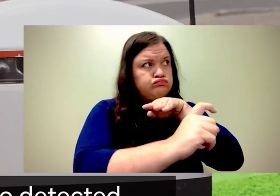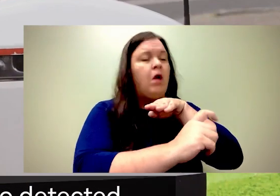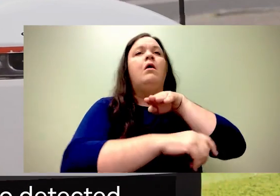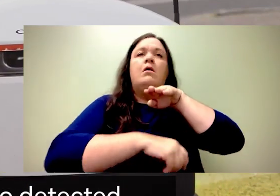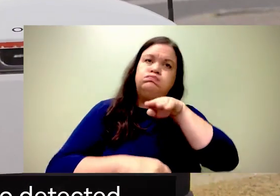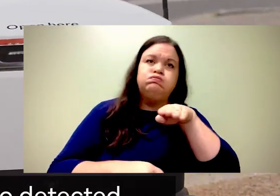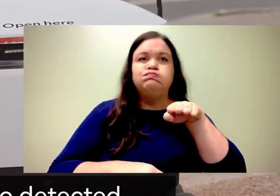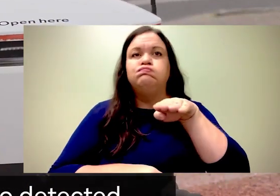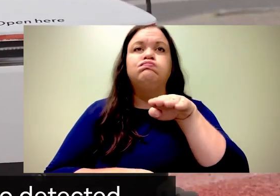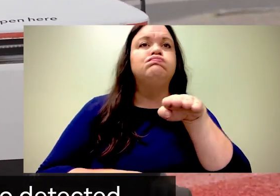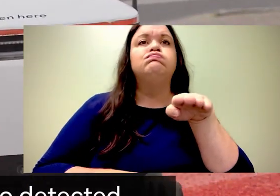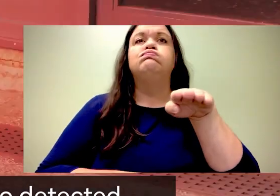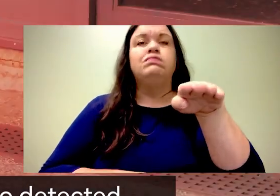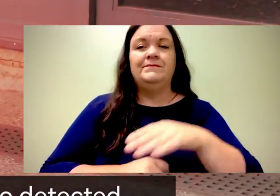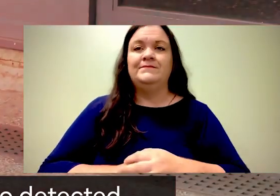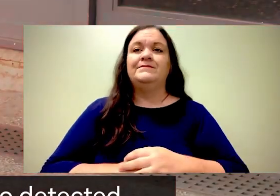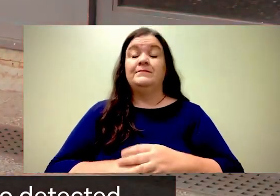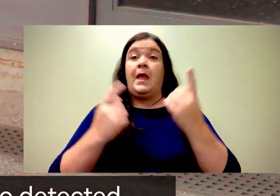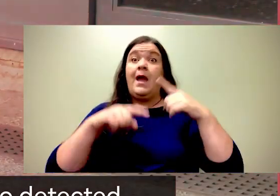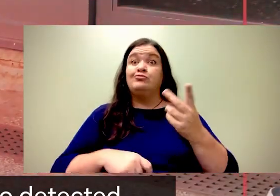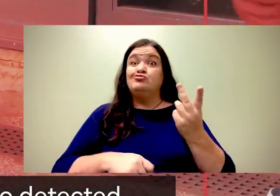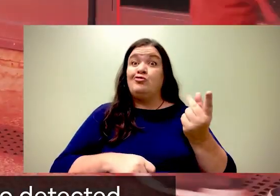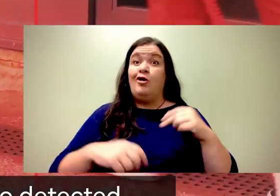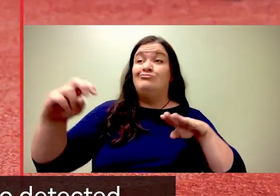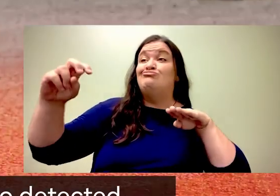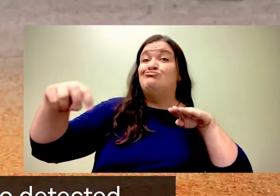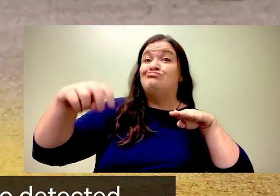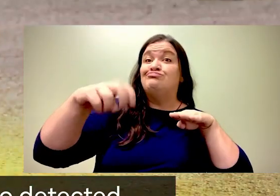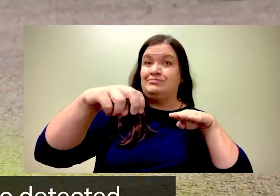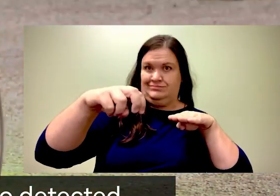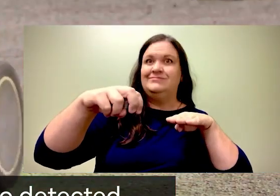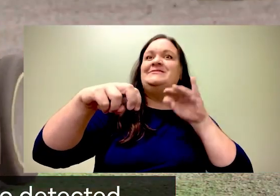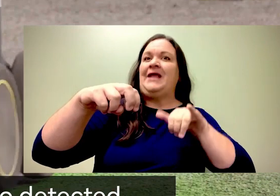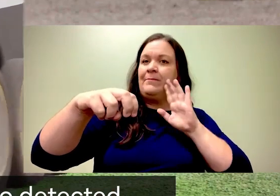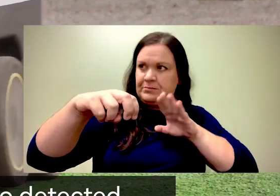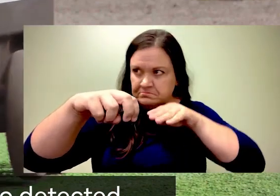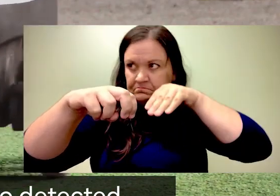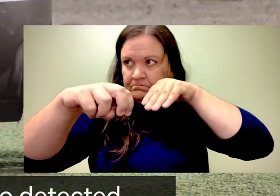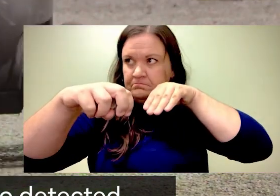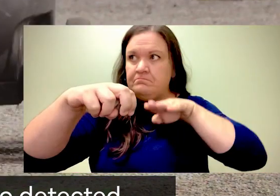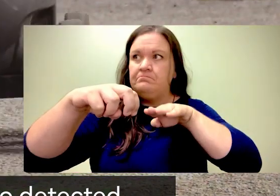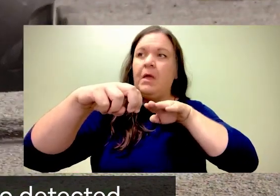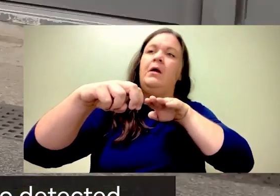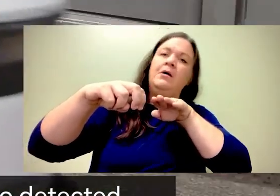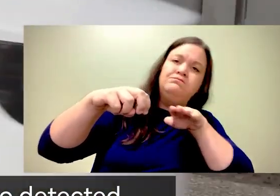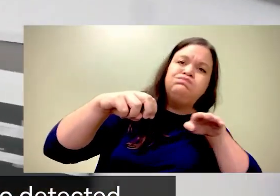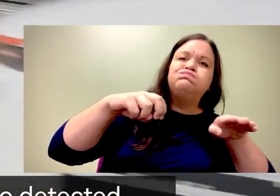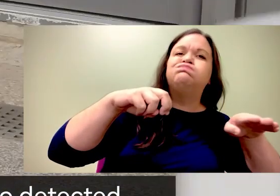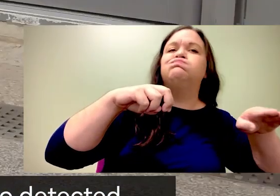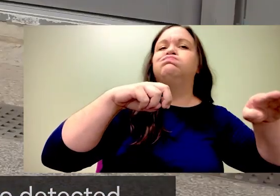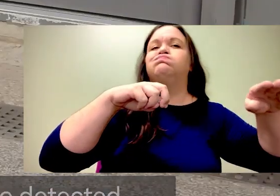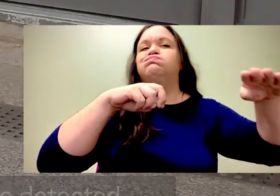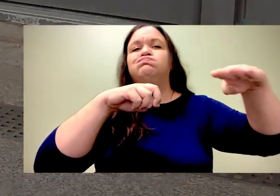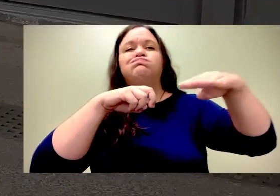Superimposed green squares which turn to red surround a man and the dog he is walking. Caption. Other pavement users, such as dogs, are also